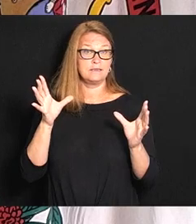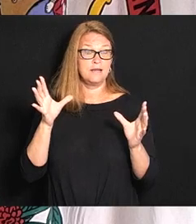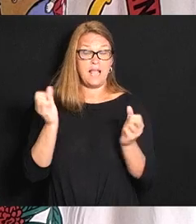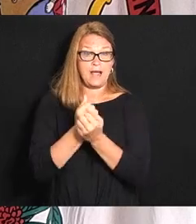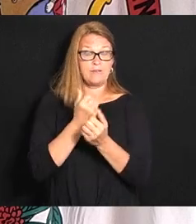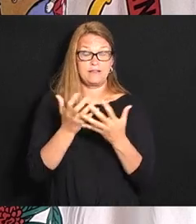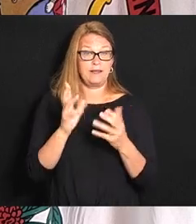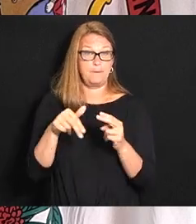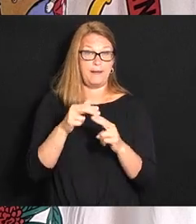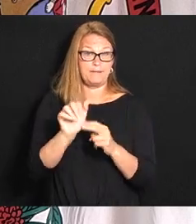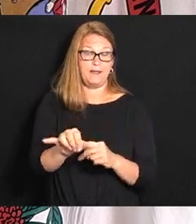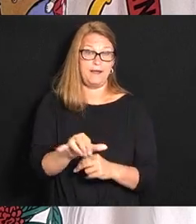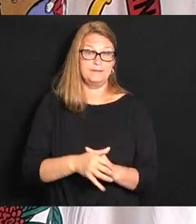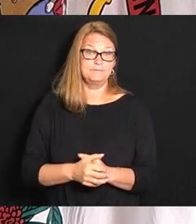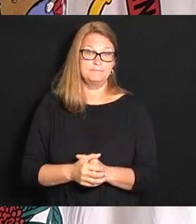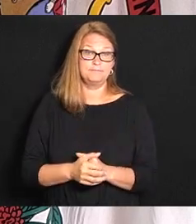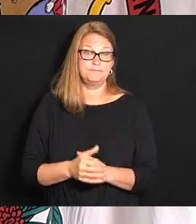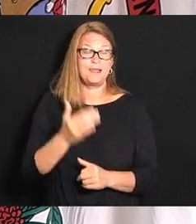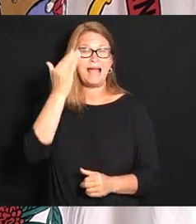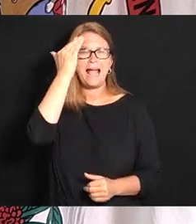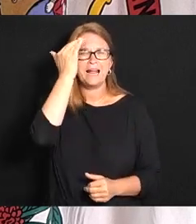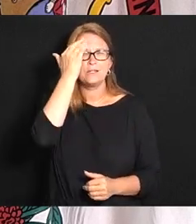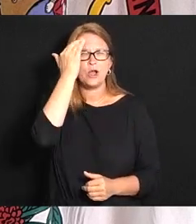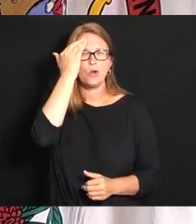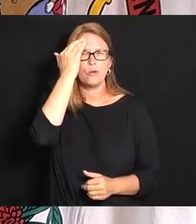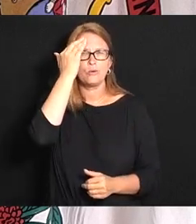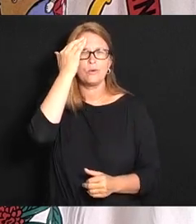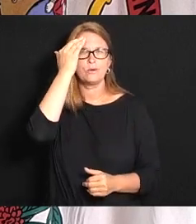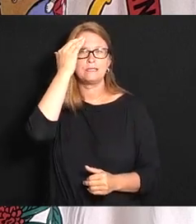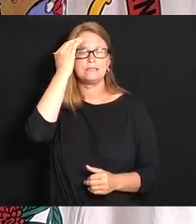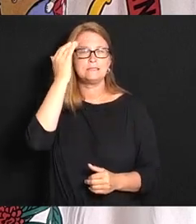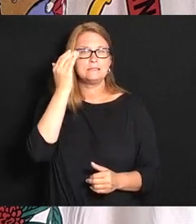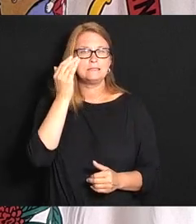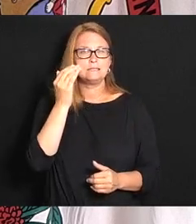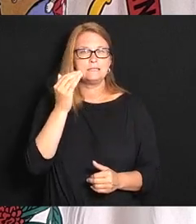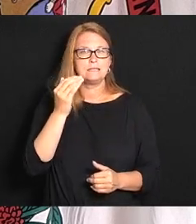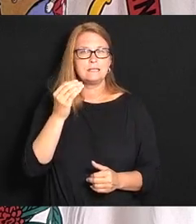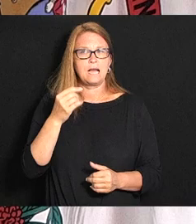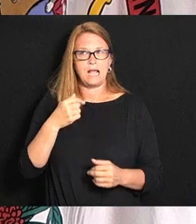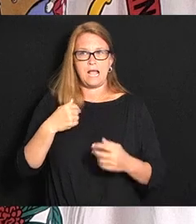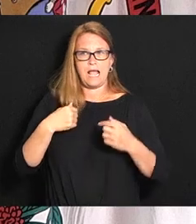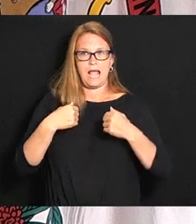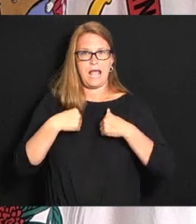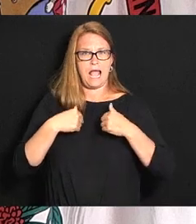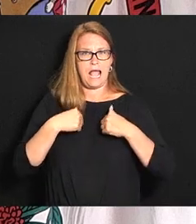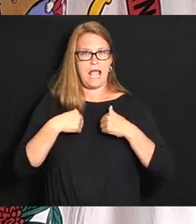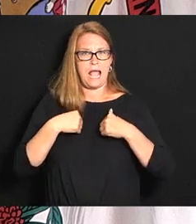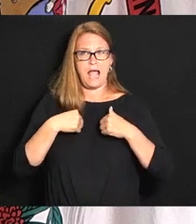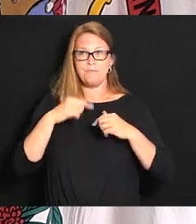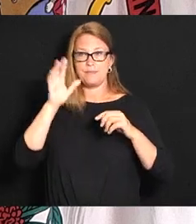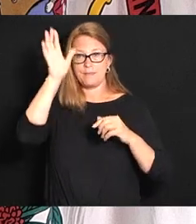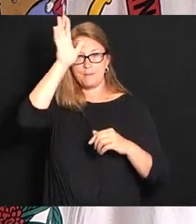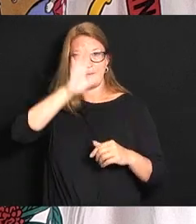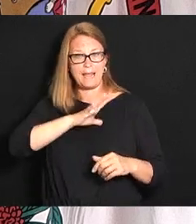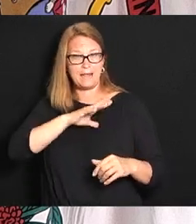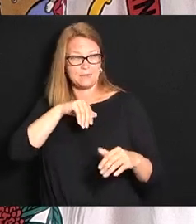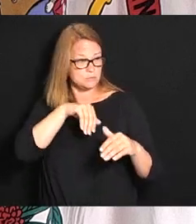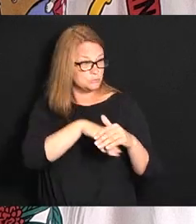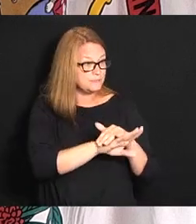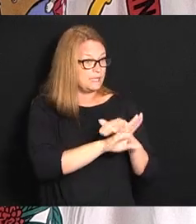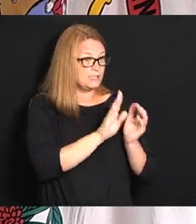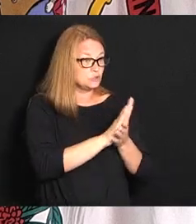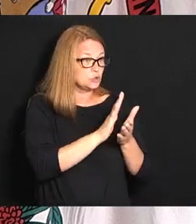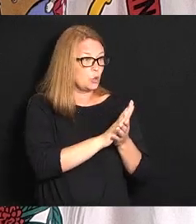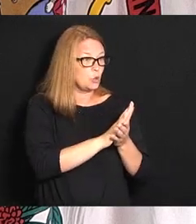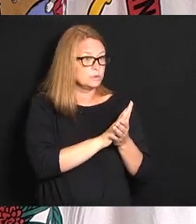chart bad because I know it because you see I am that guy that's been in the schools I am that guy that's been